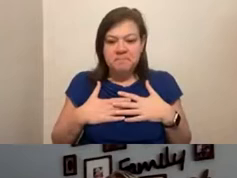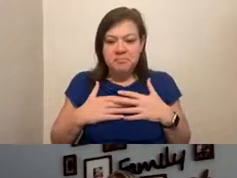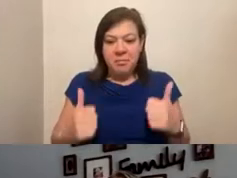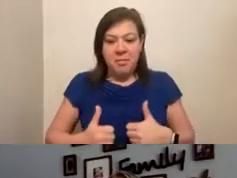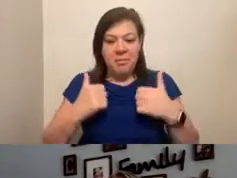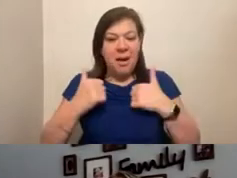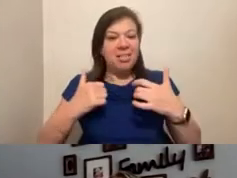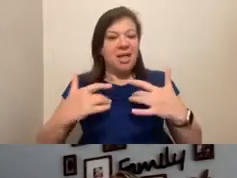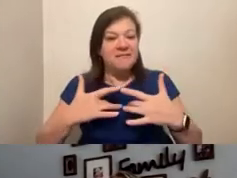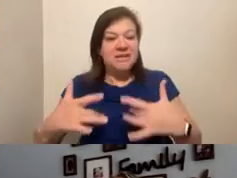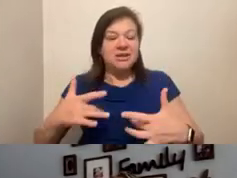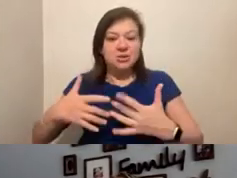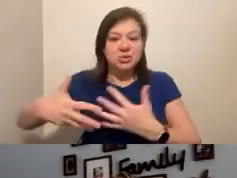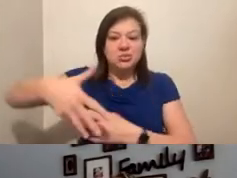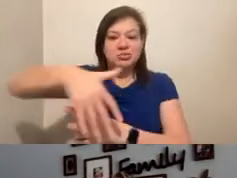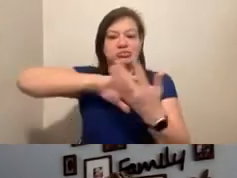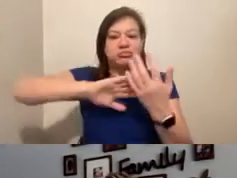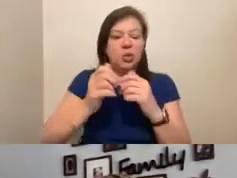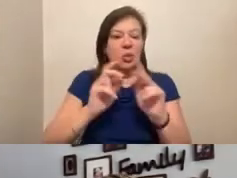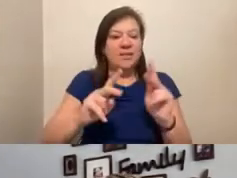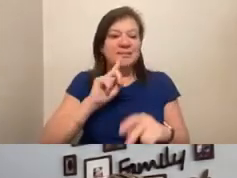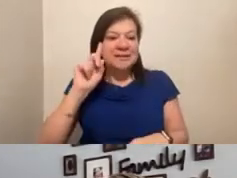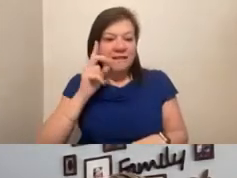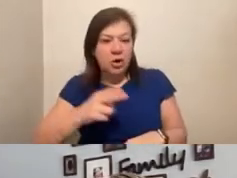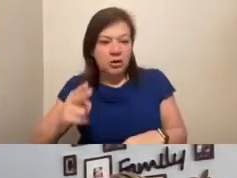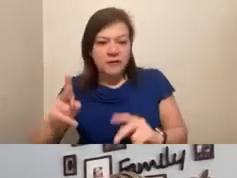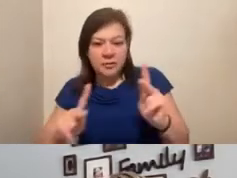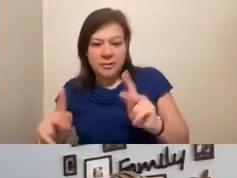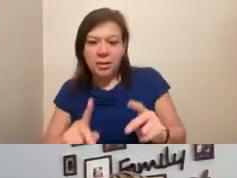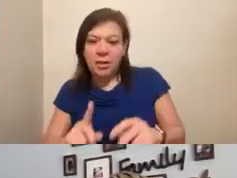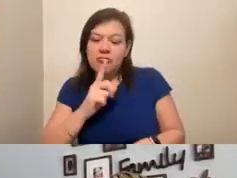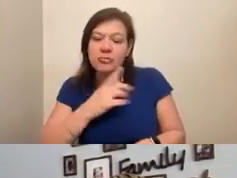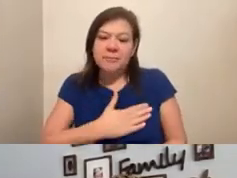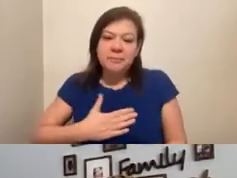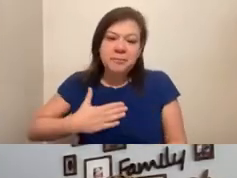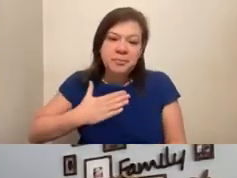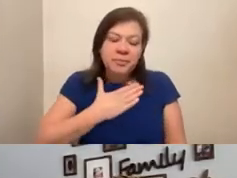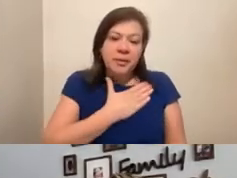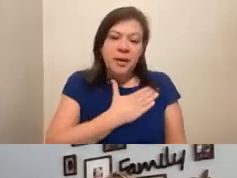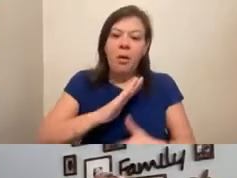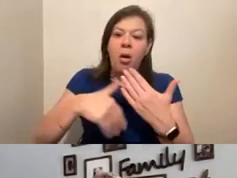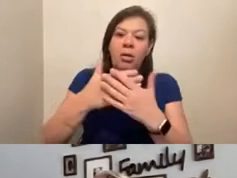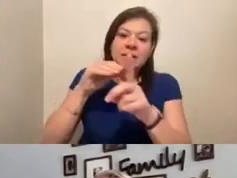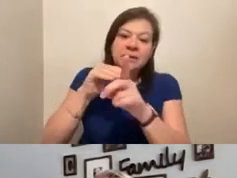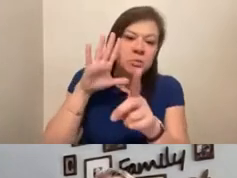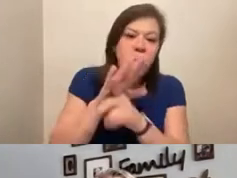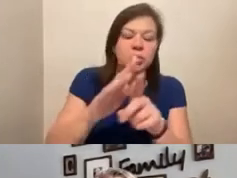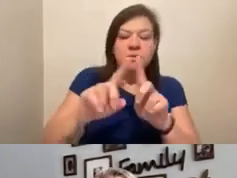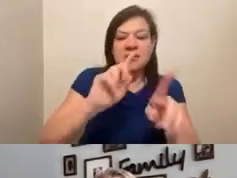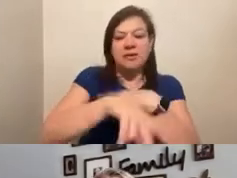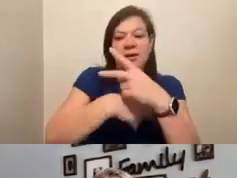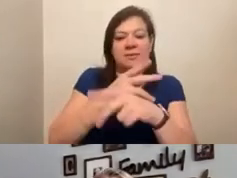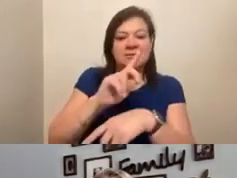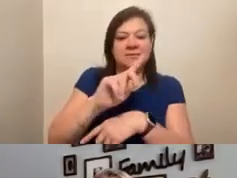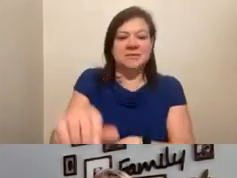to revolve around like people that are deaf or hard of hearing. And I really appreciated all the exposure to all the different kinds of disabilities.